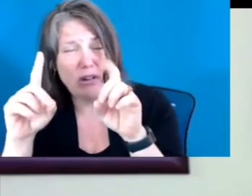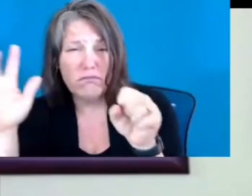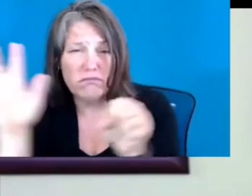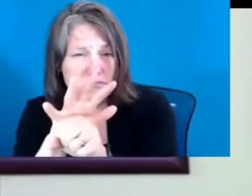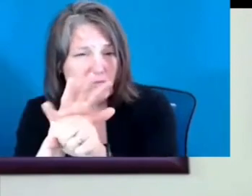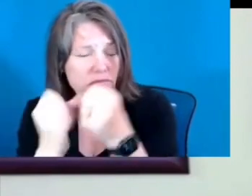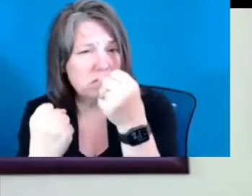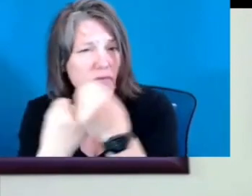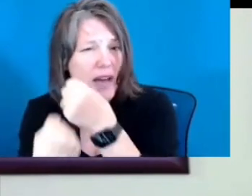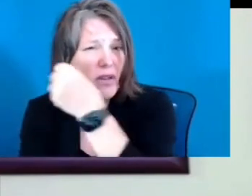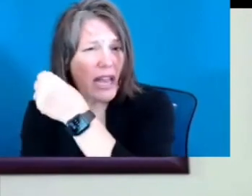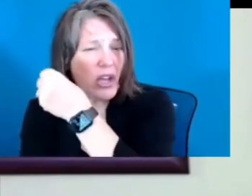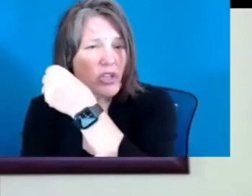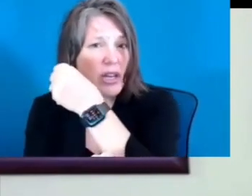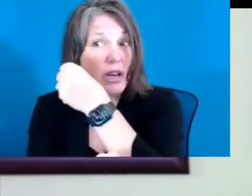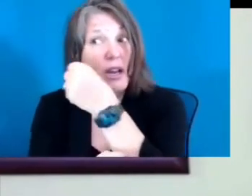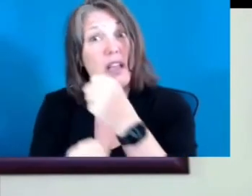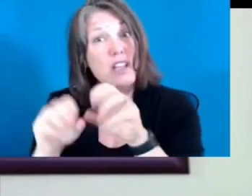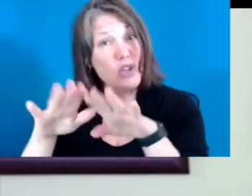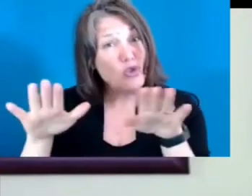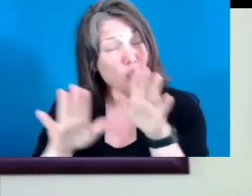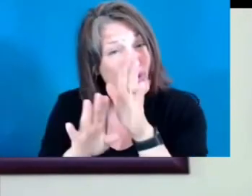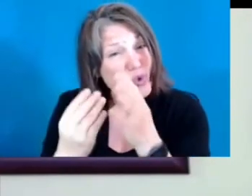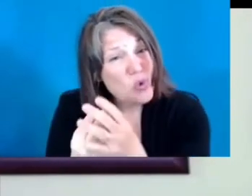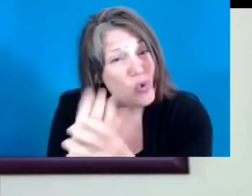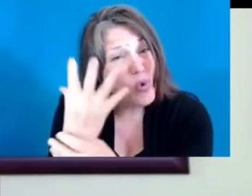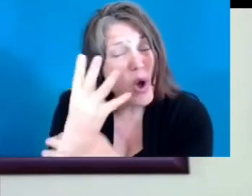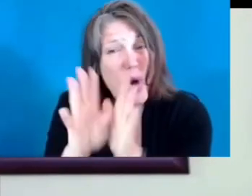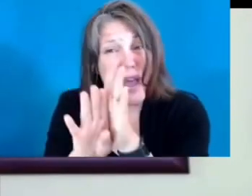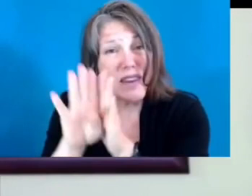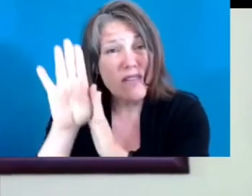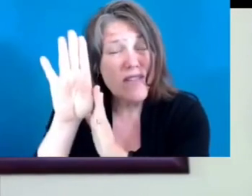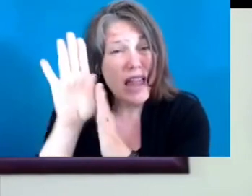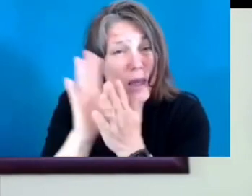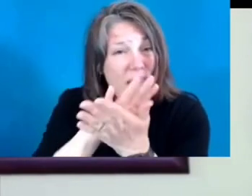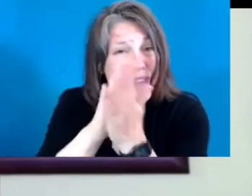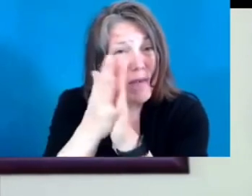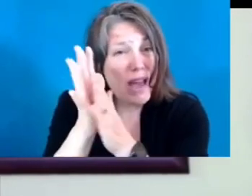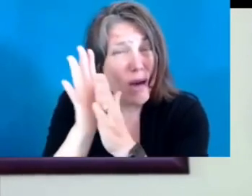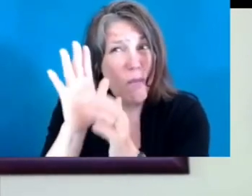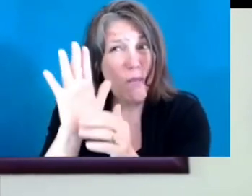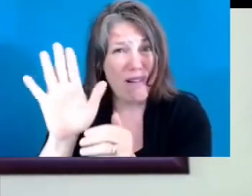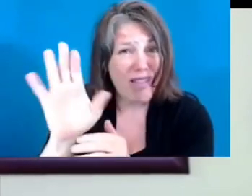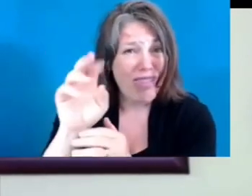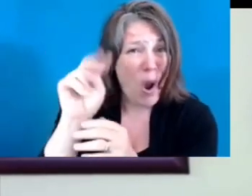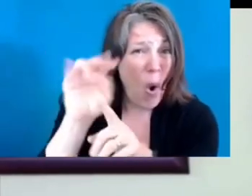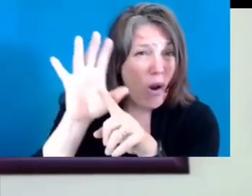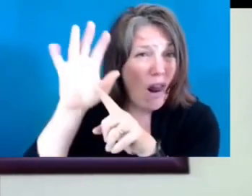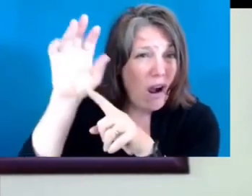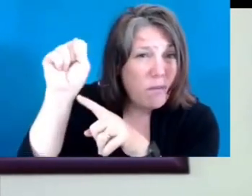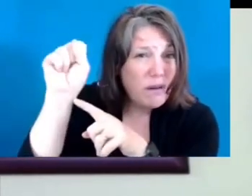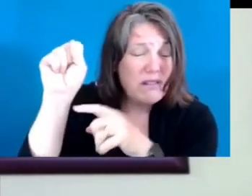upon which a child grows and develops and comes into his or her own efficacy.